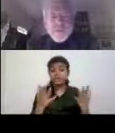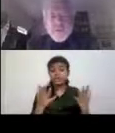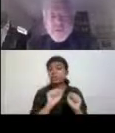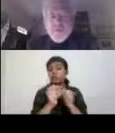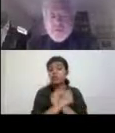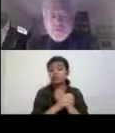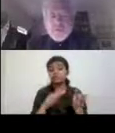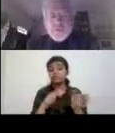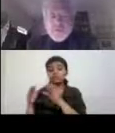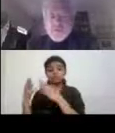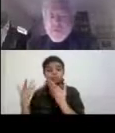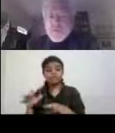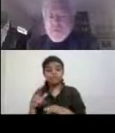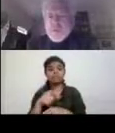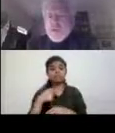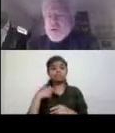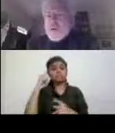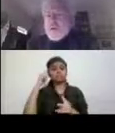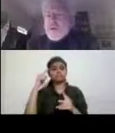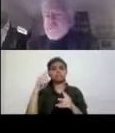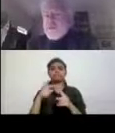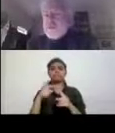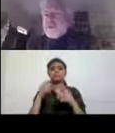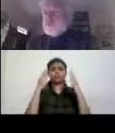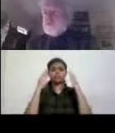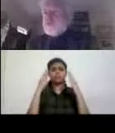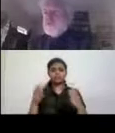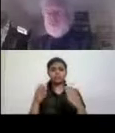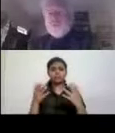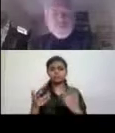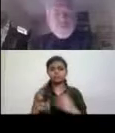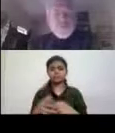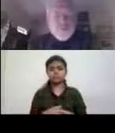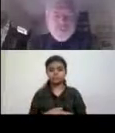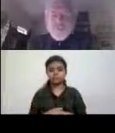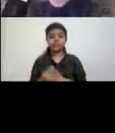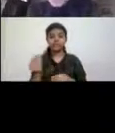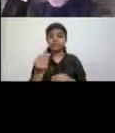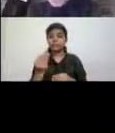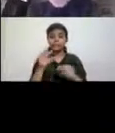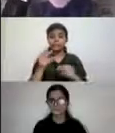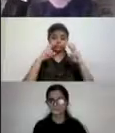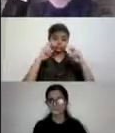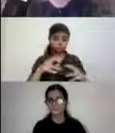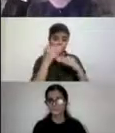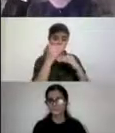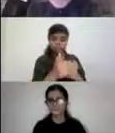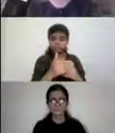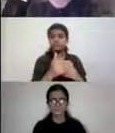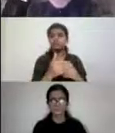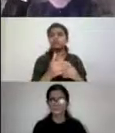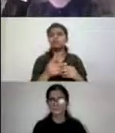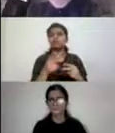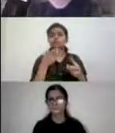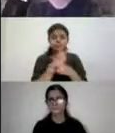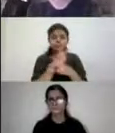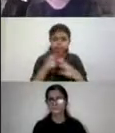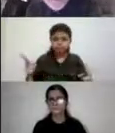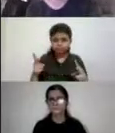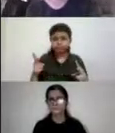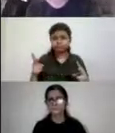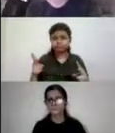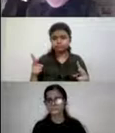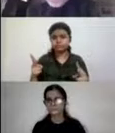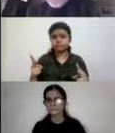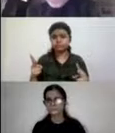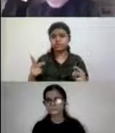has come eugenic concerns, uh, because with limited resources and triage protocols and